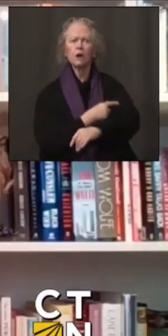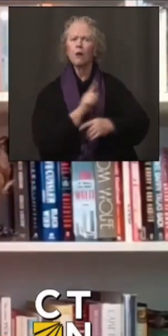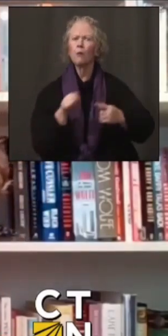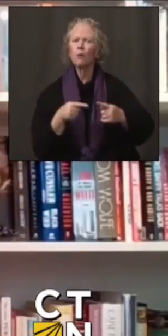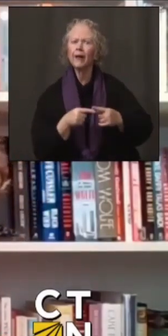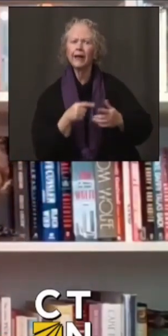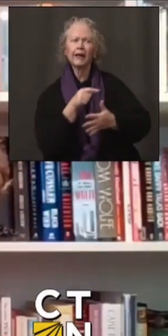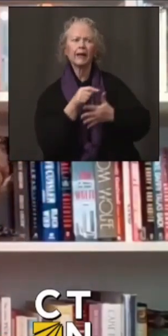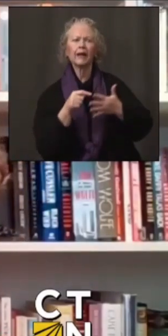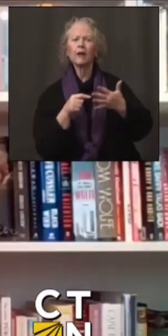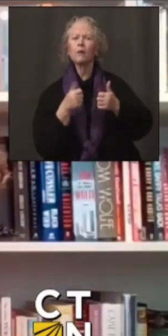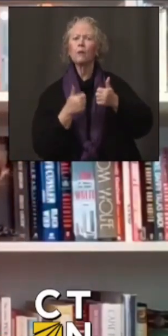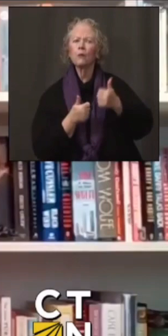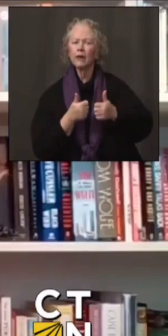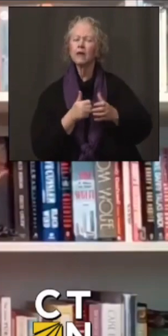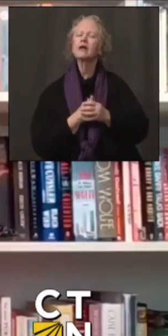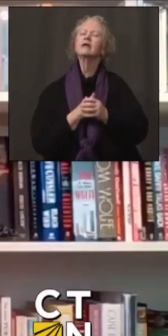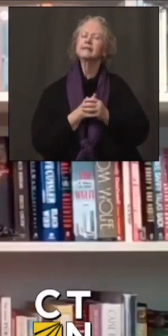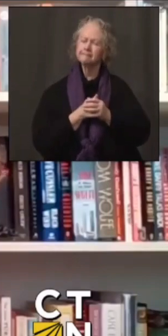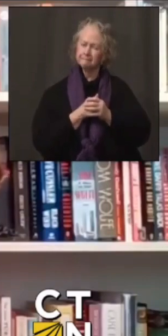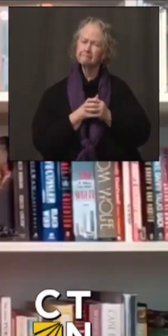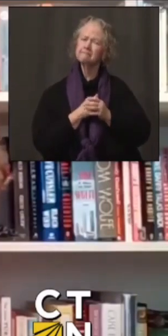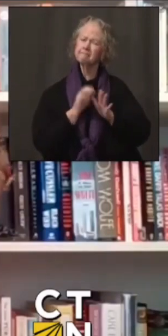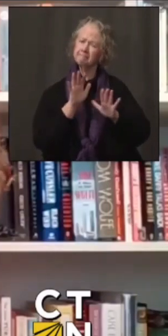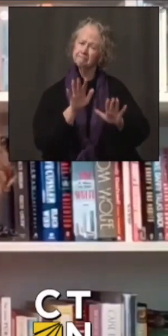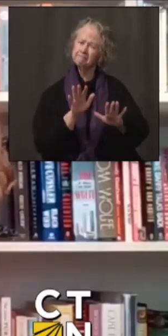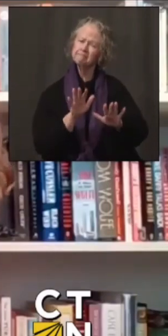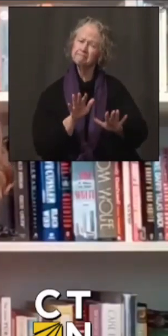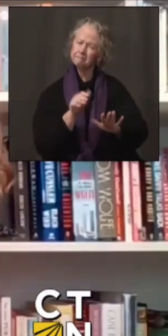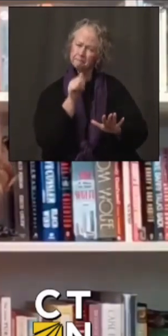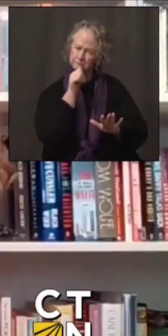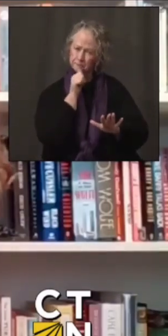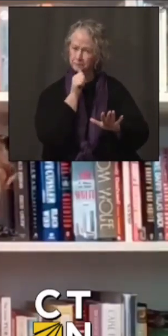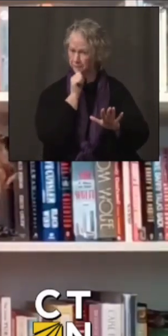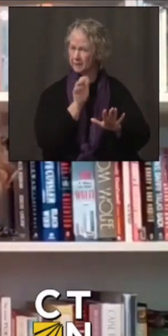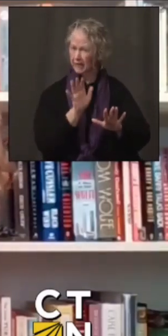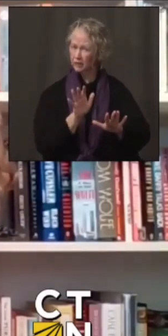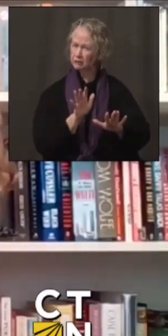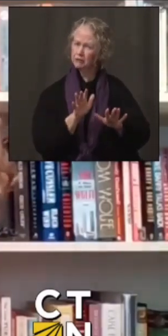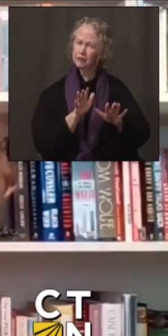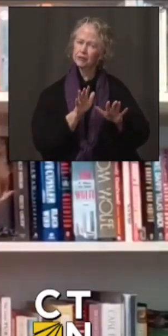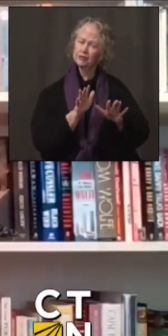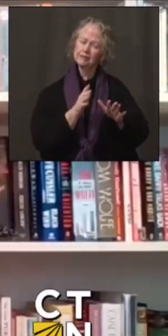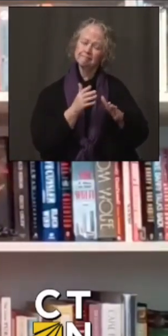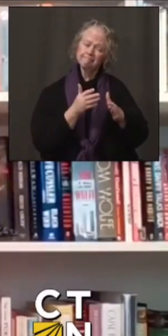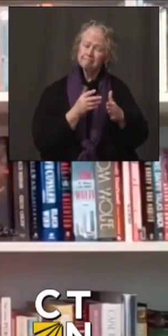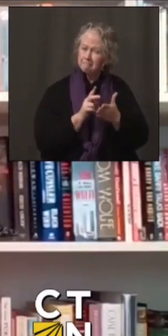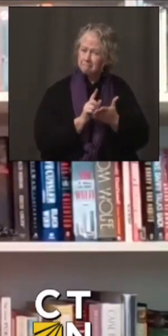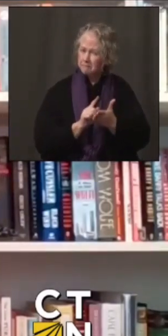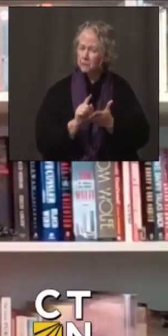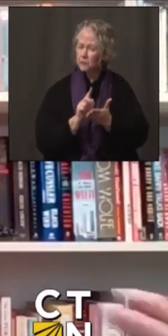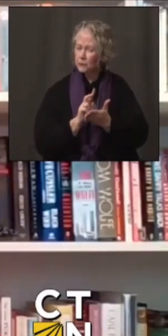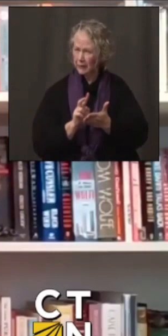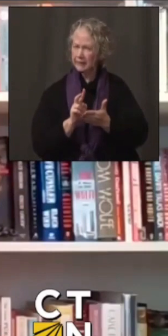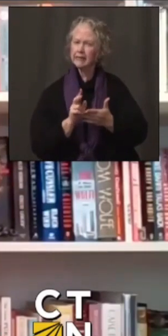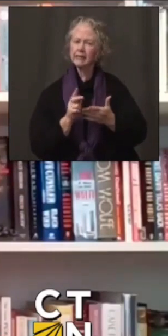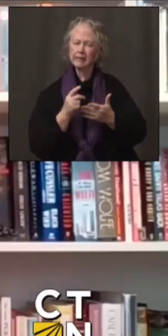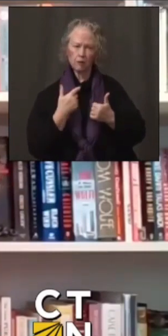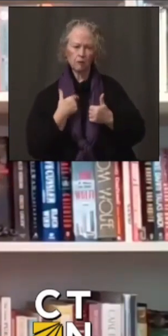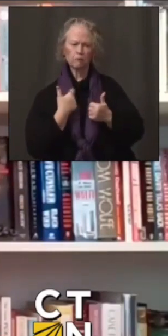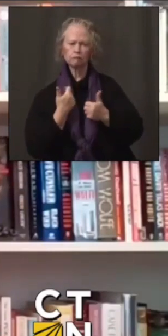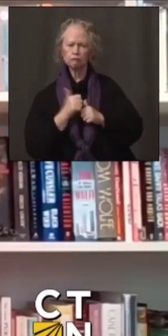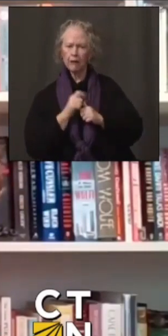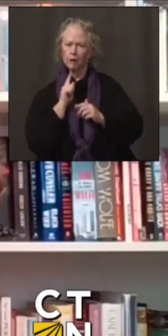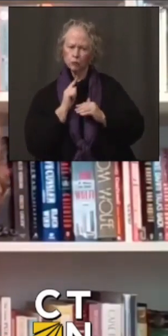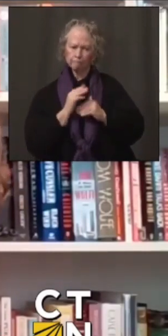And we ask for just a couple of days and weeks more of patience as we continue to build out